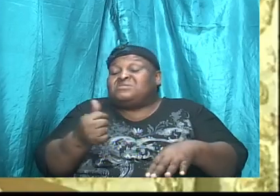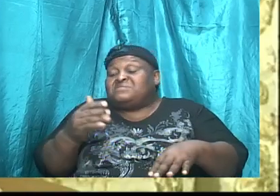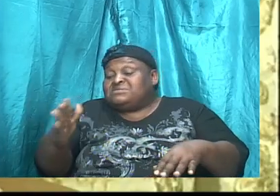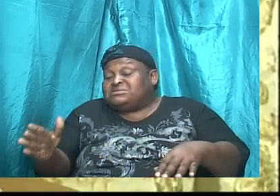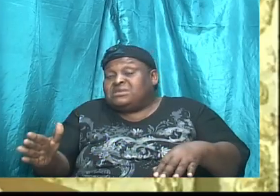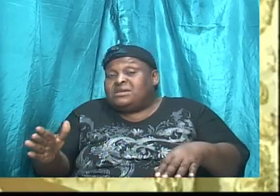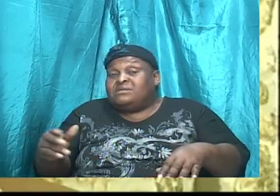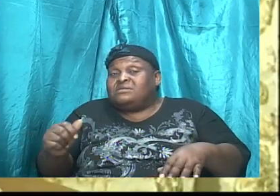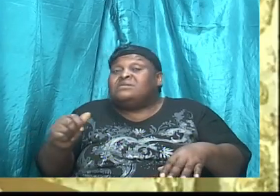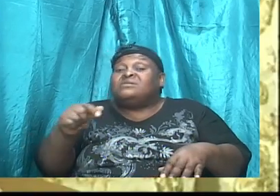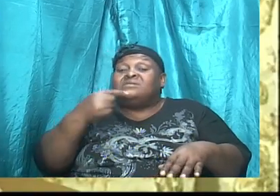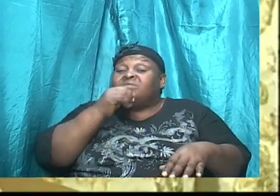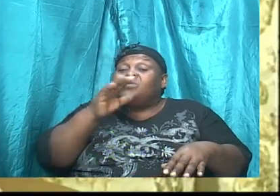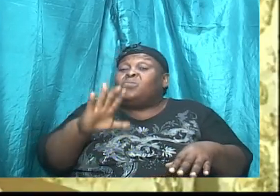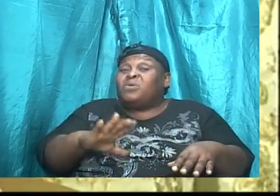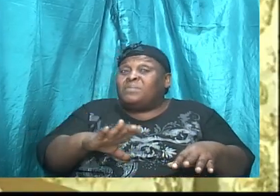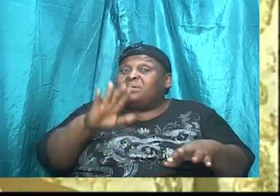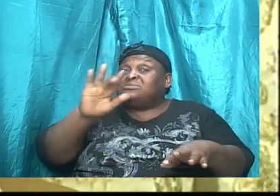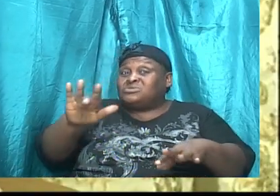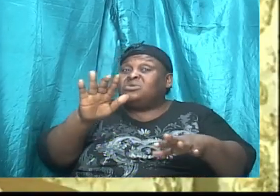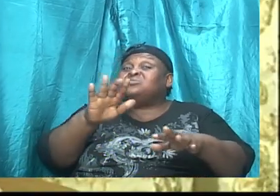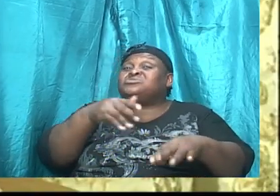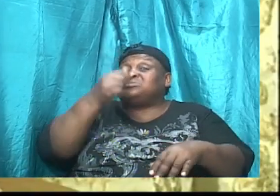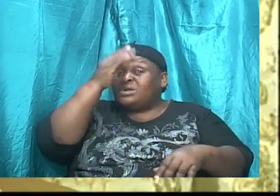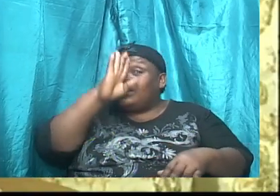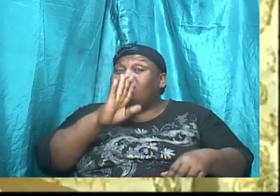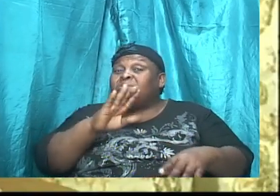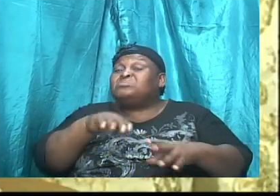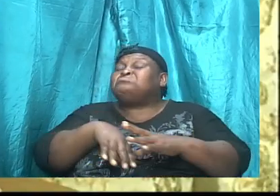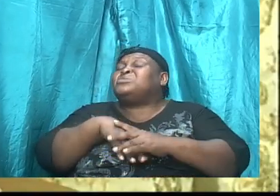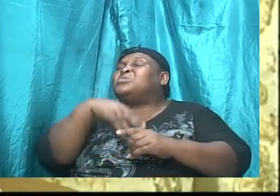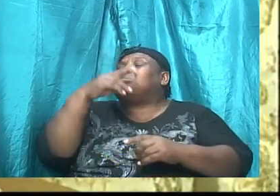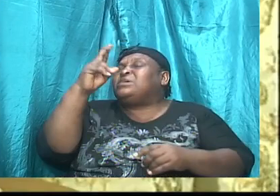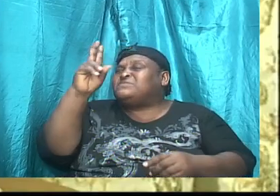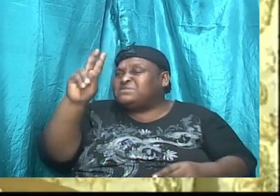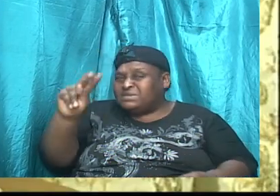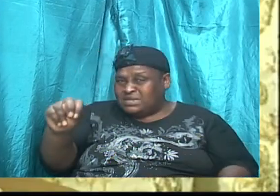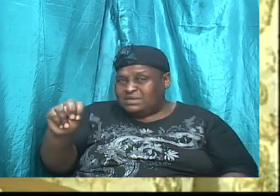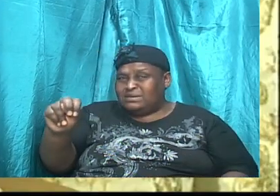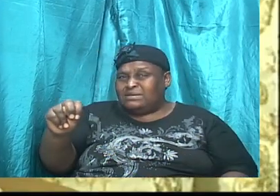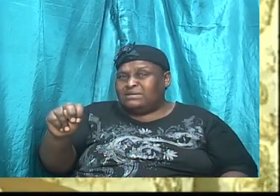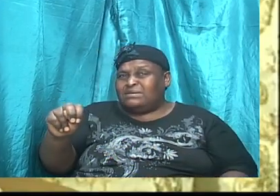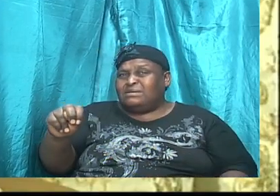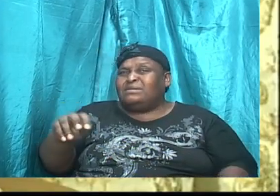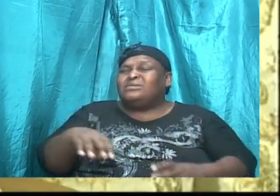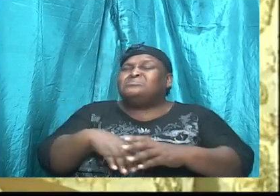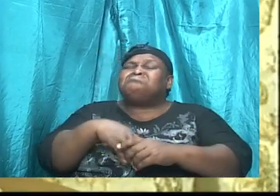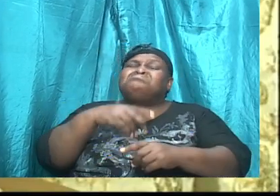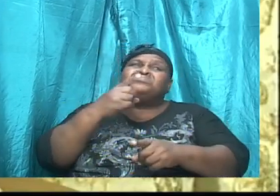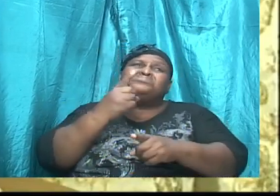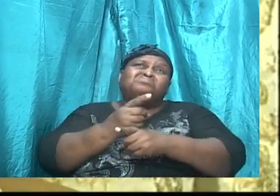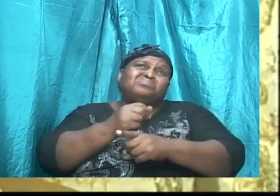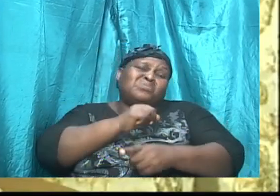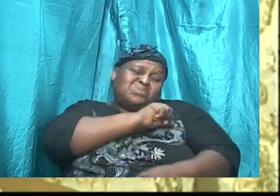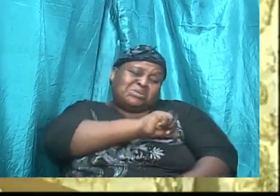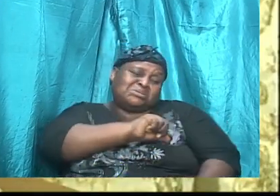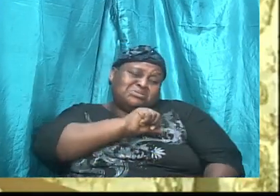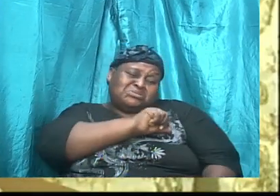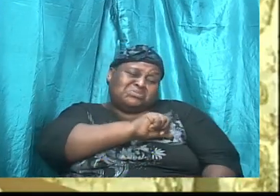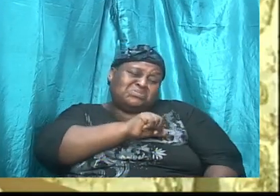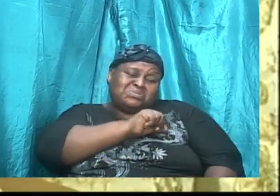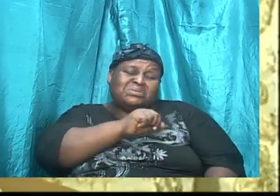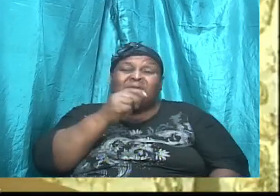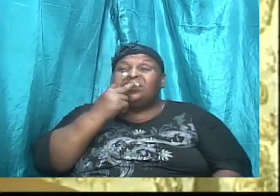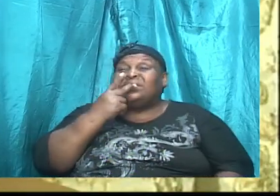woman touched God out of a need, out of a, the right attitude. And we